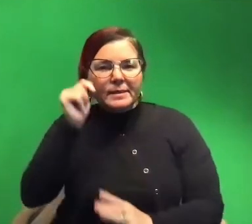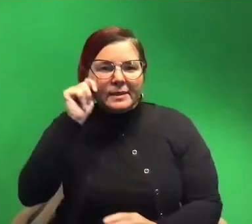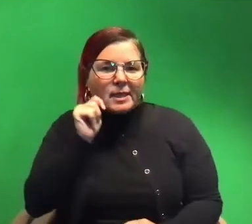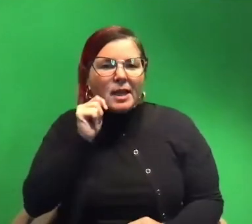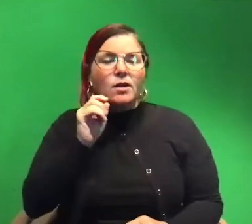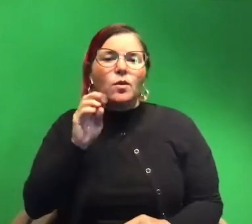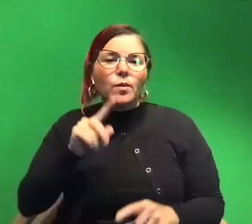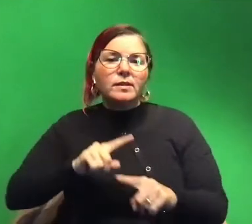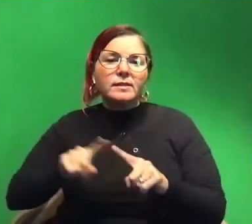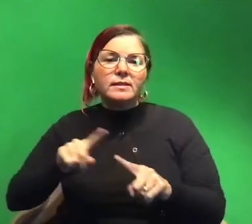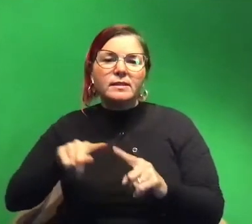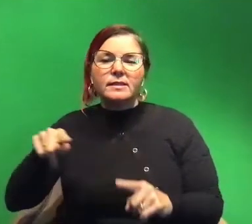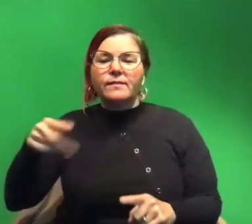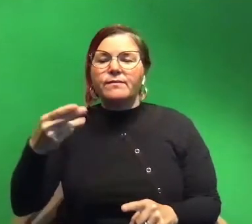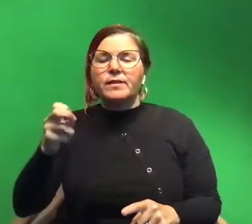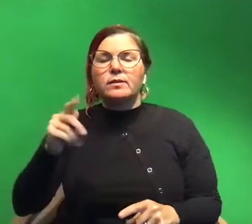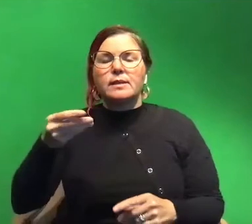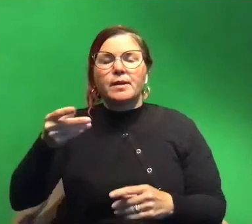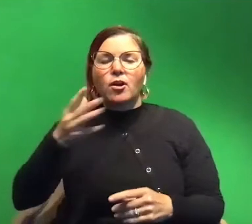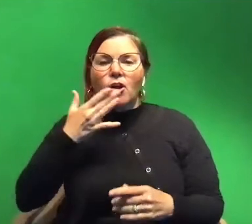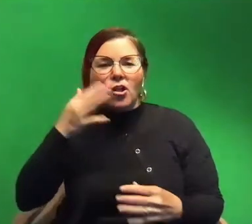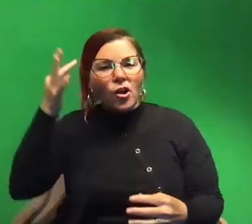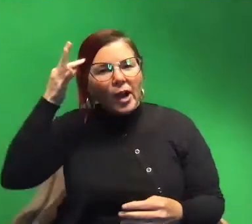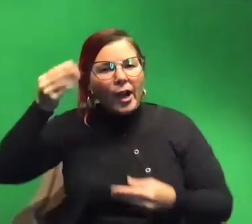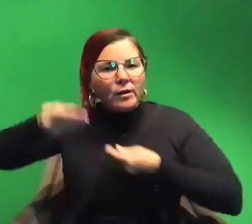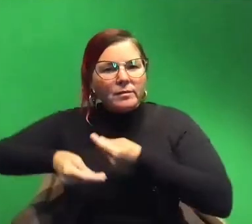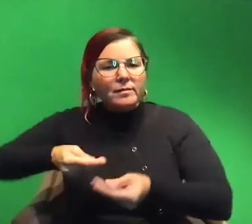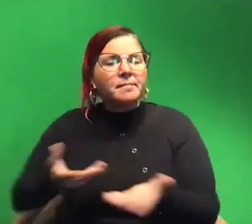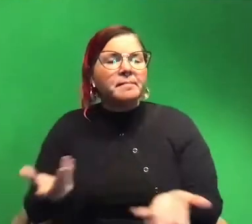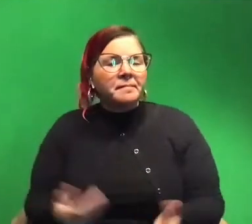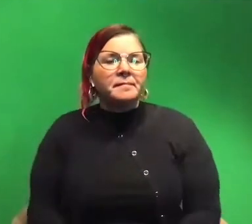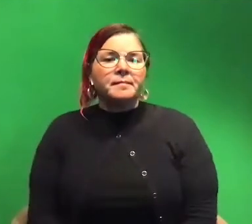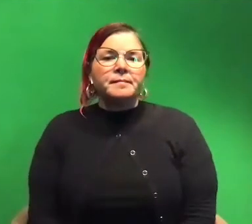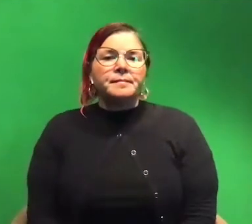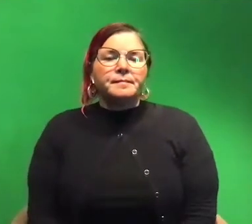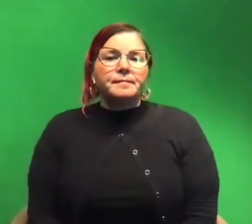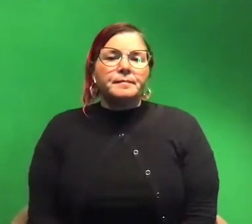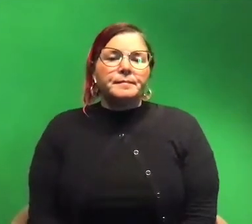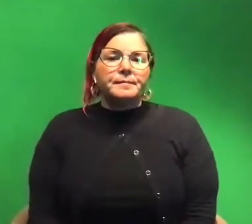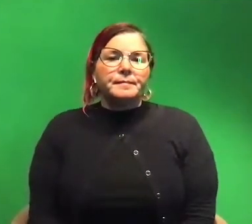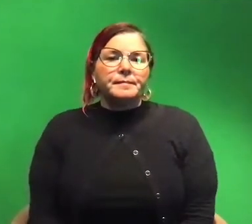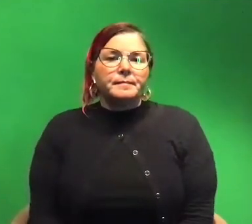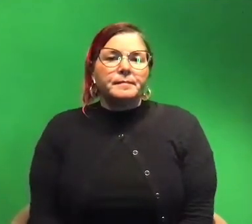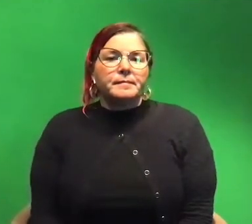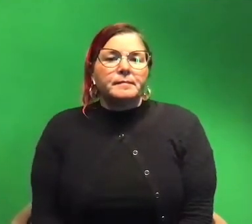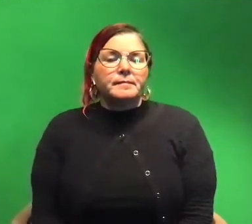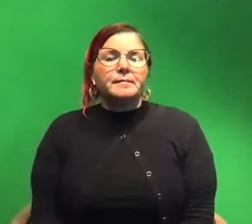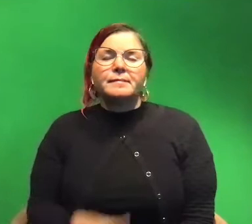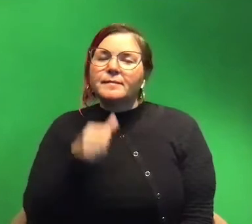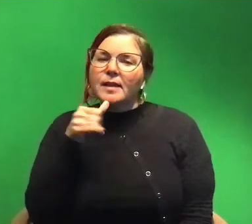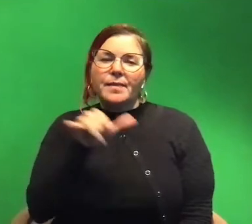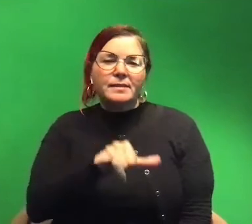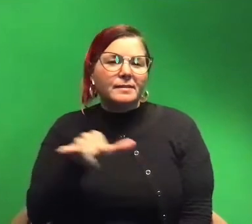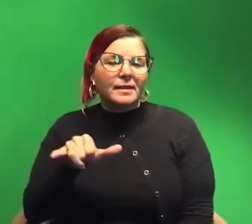phenotypic coloration in our hair and stuff. So um I it's not the same as like